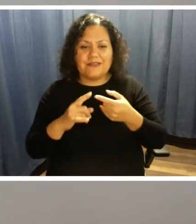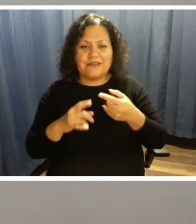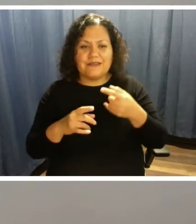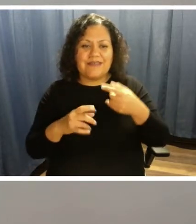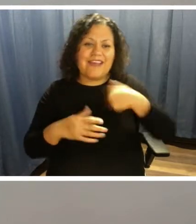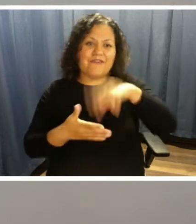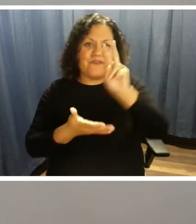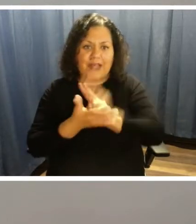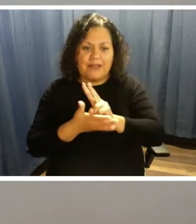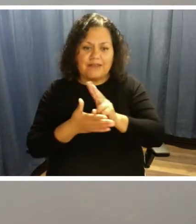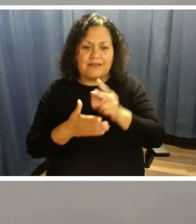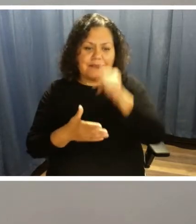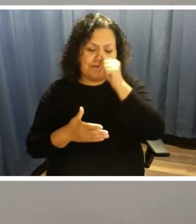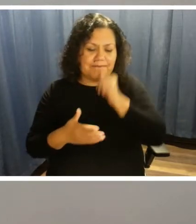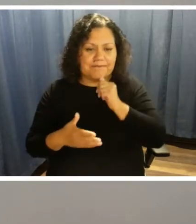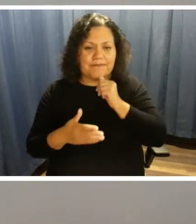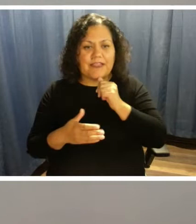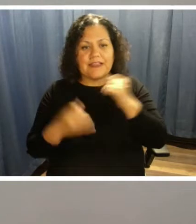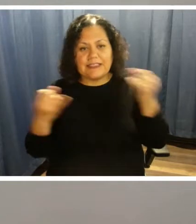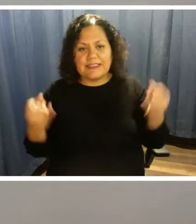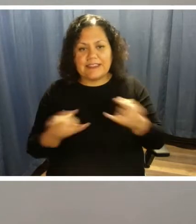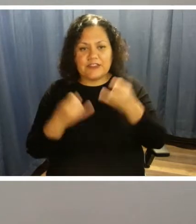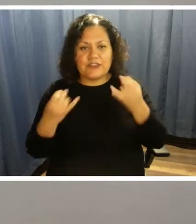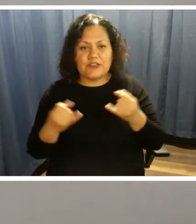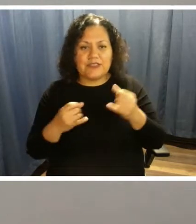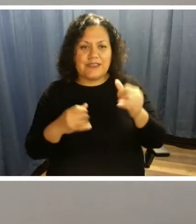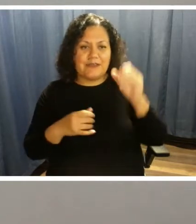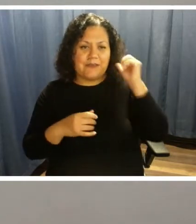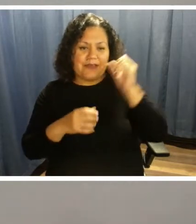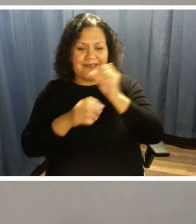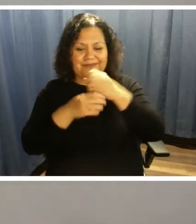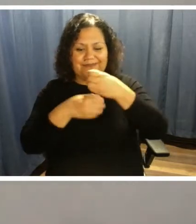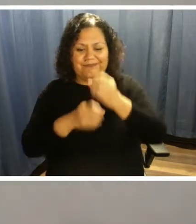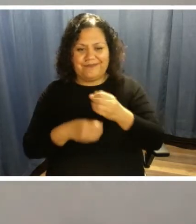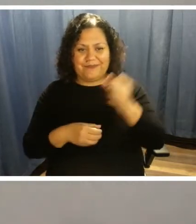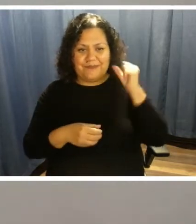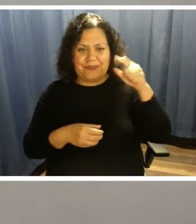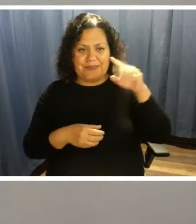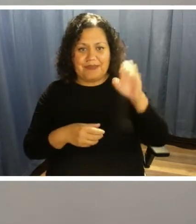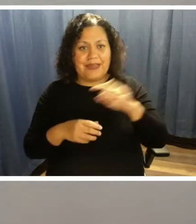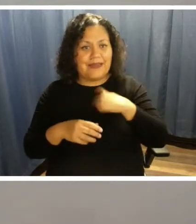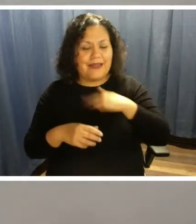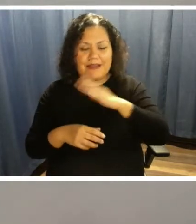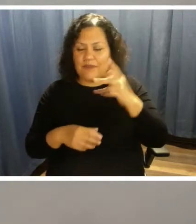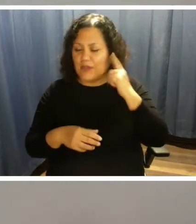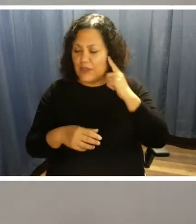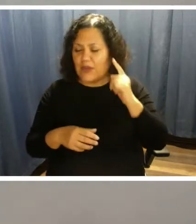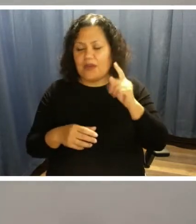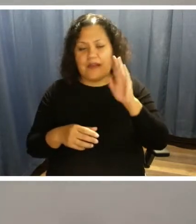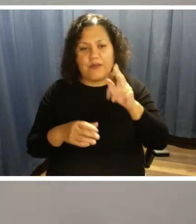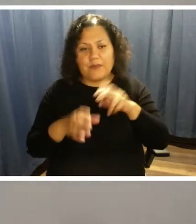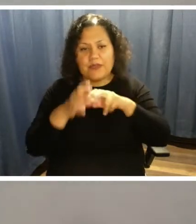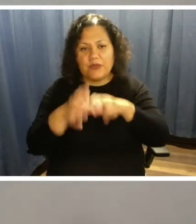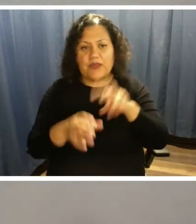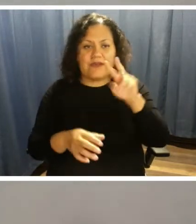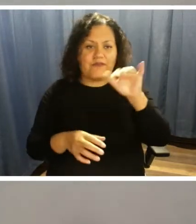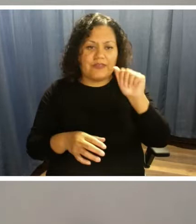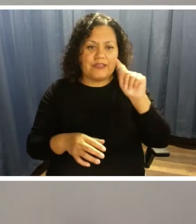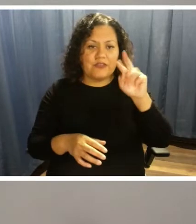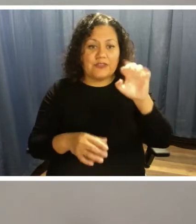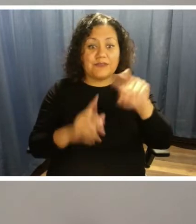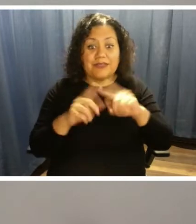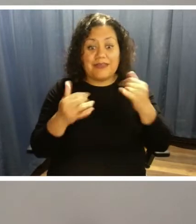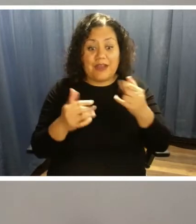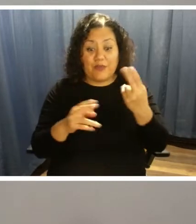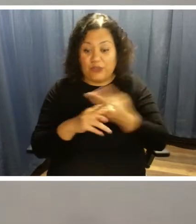anticipated riding VIA Trans, but my experience riding VIA Trans has given me a totally different perspective on the service